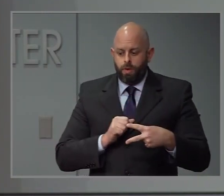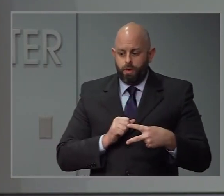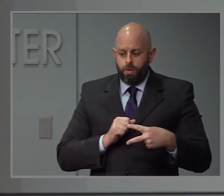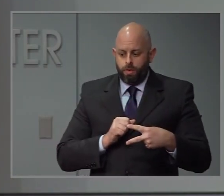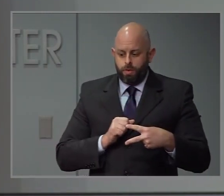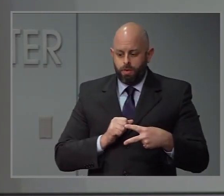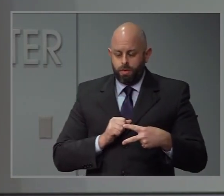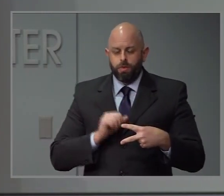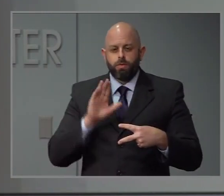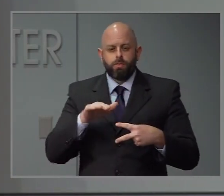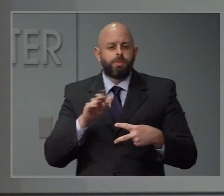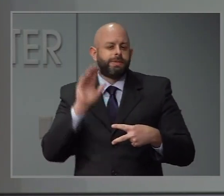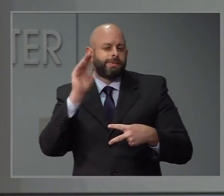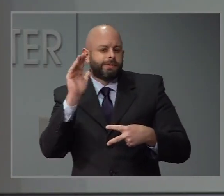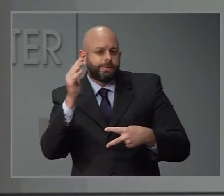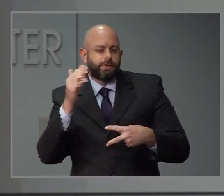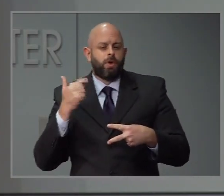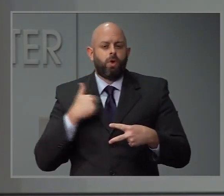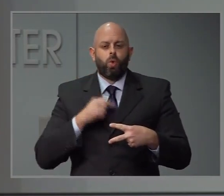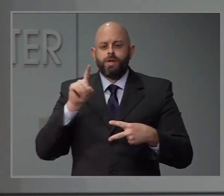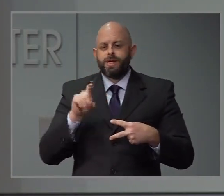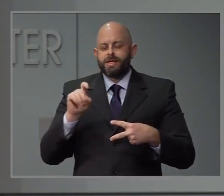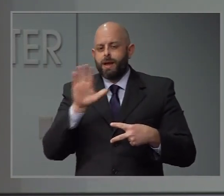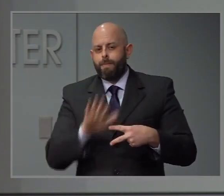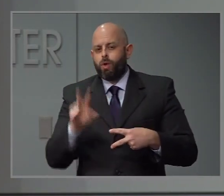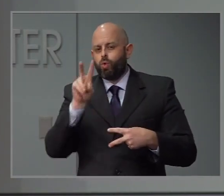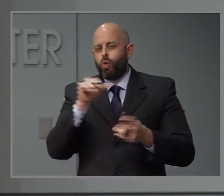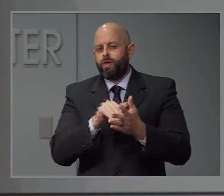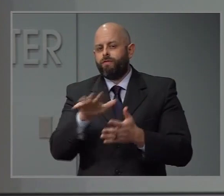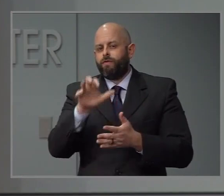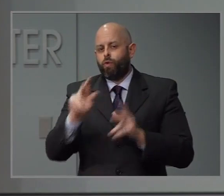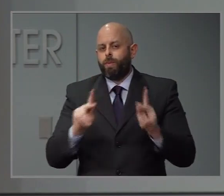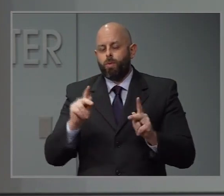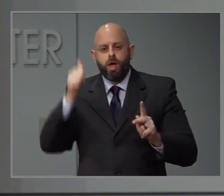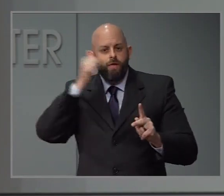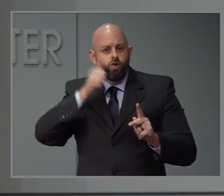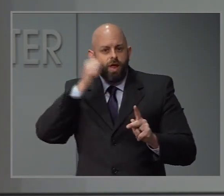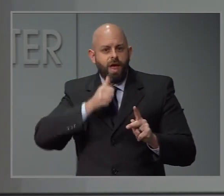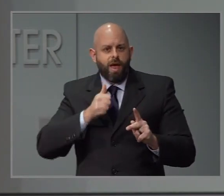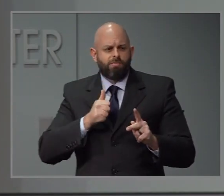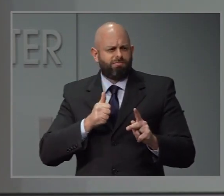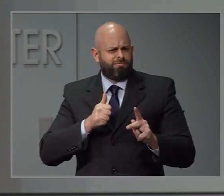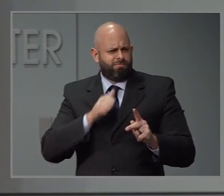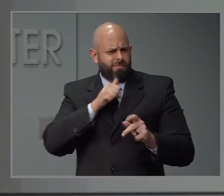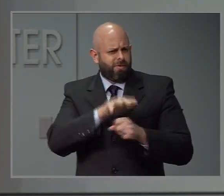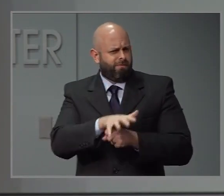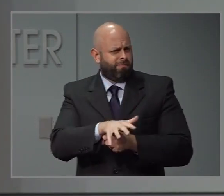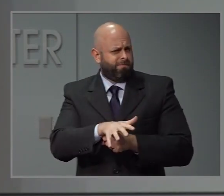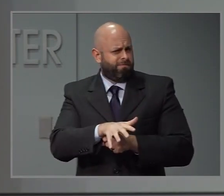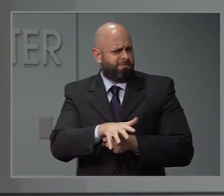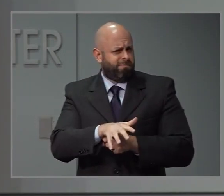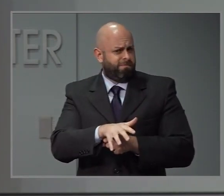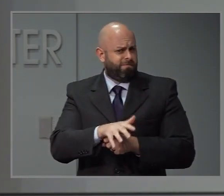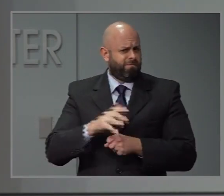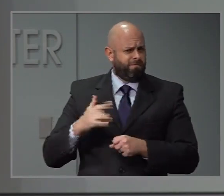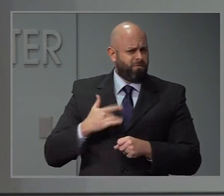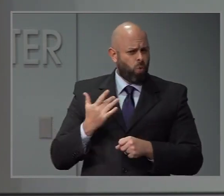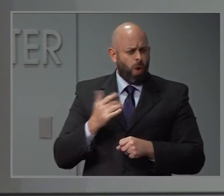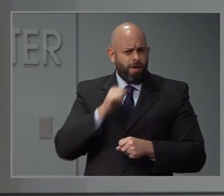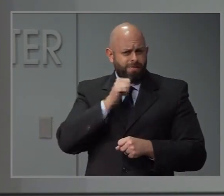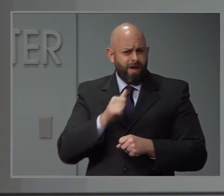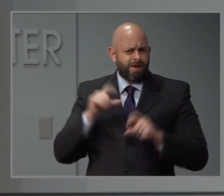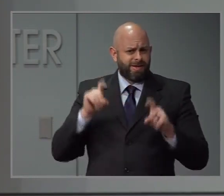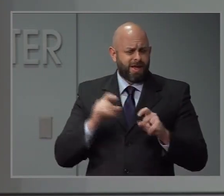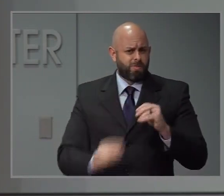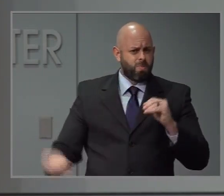,500 cases a day, and I know we've gotten through our backlog. Do you feel like that's enough? If it's not, what's stopping us from testing